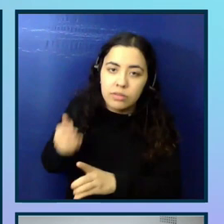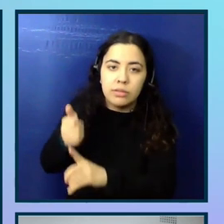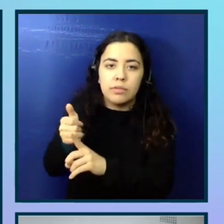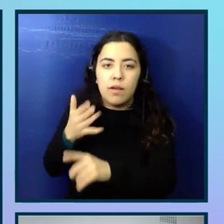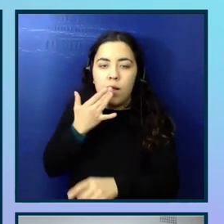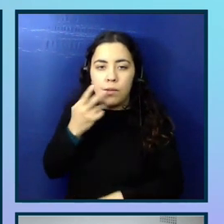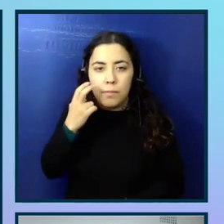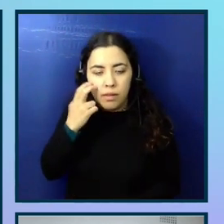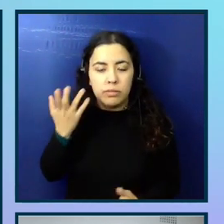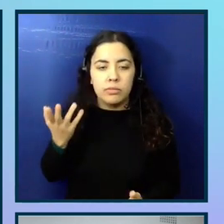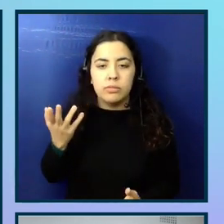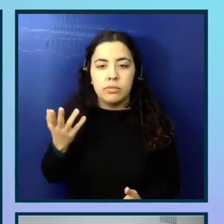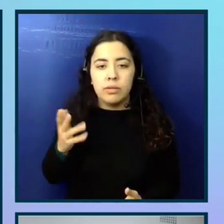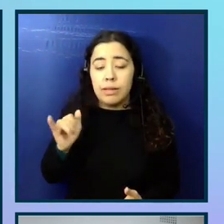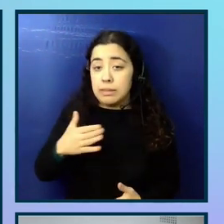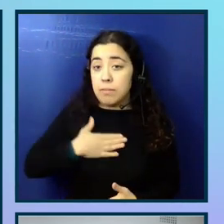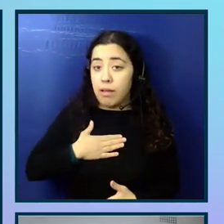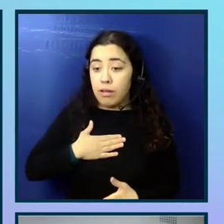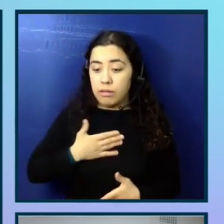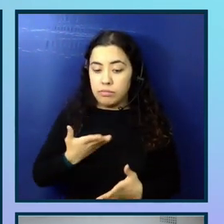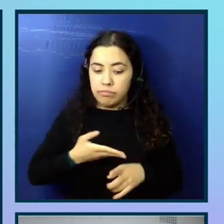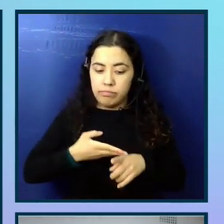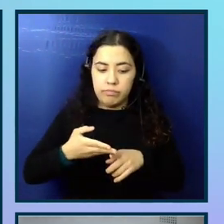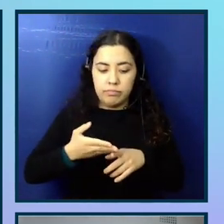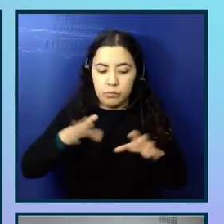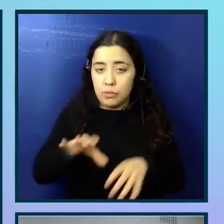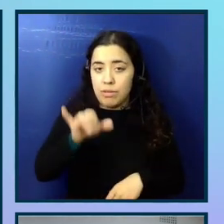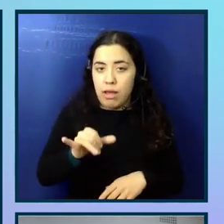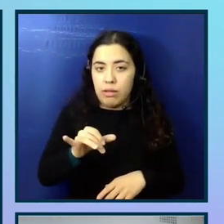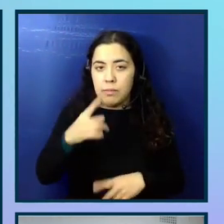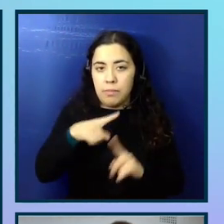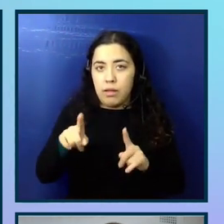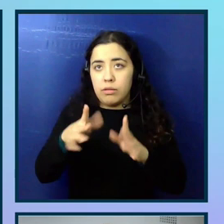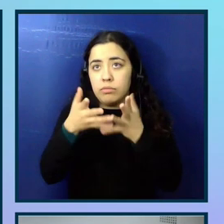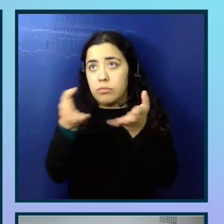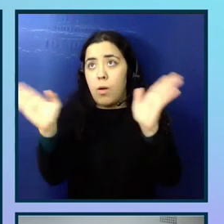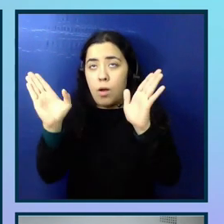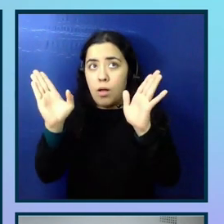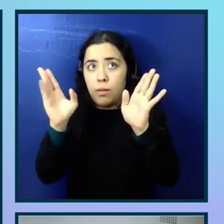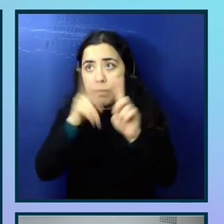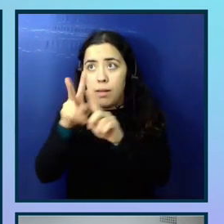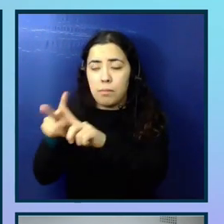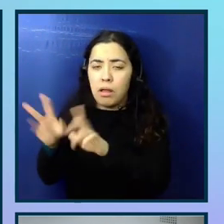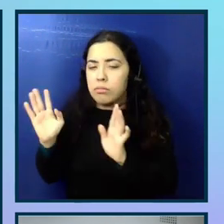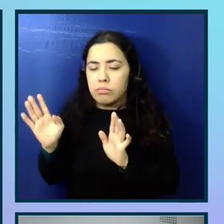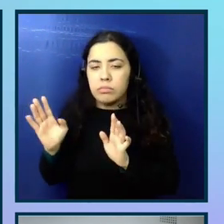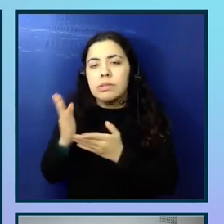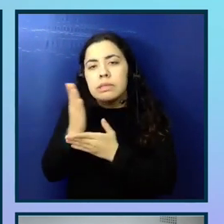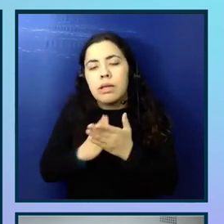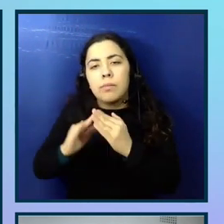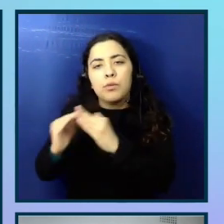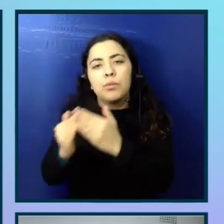This is what I practice, but I want to say that this isn't universal. Some communities embrace different